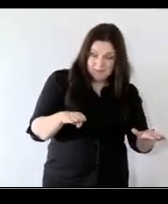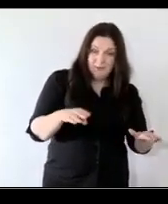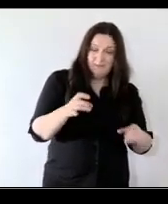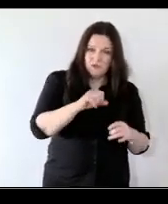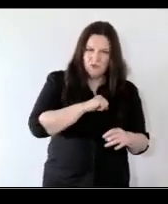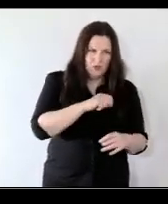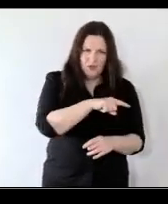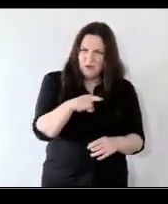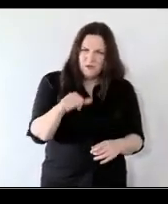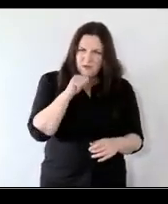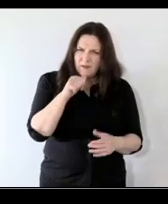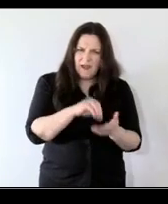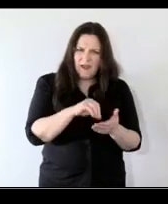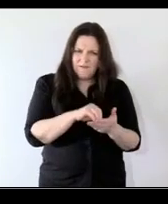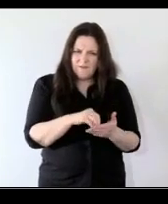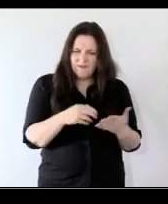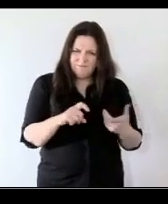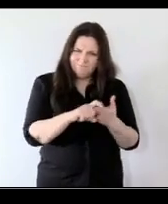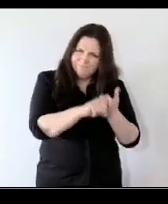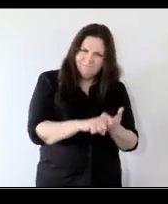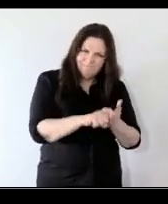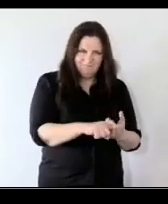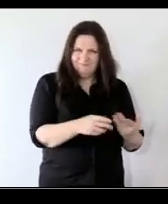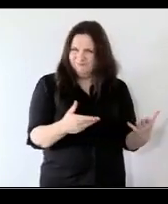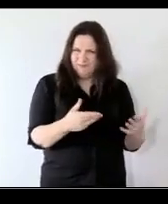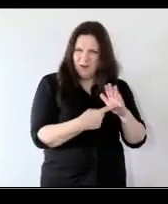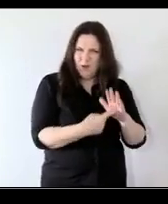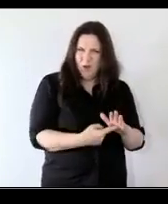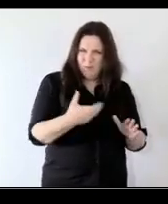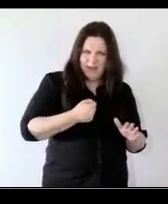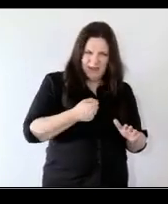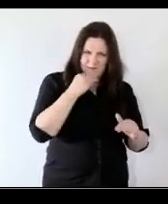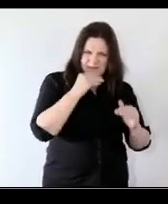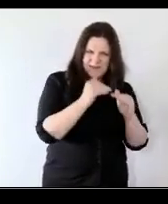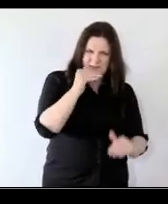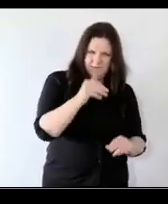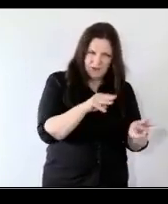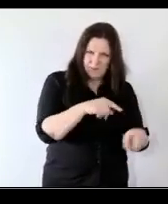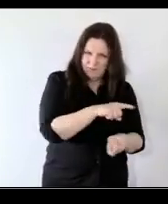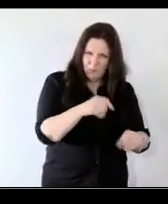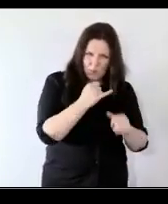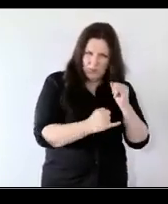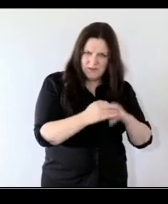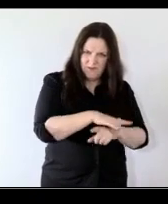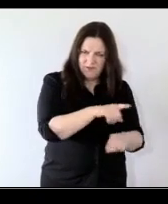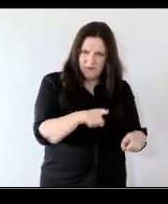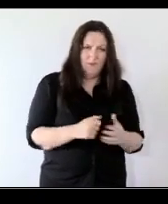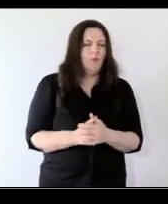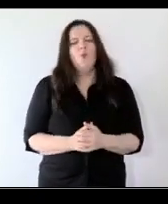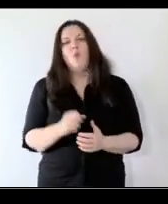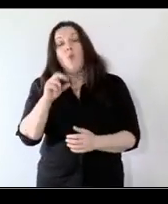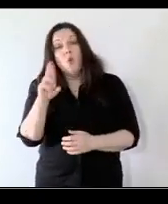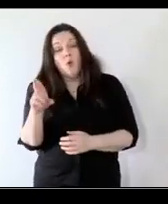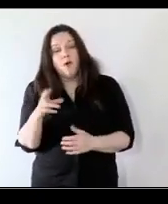sure that we haven't got um sectors the economy where where low pay is disadvantaging people um or